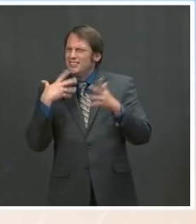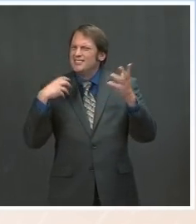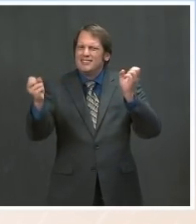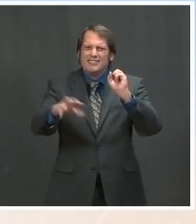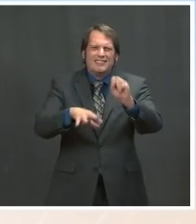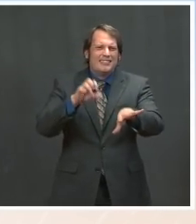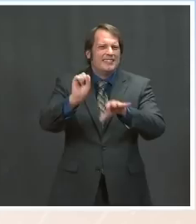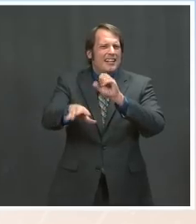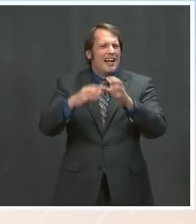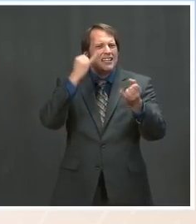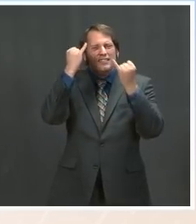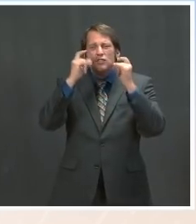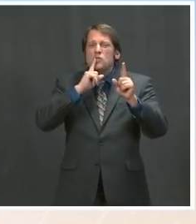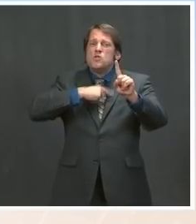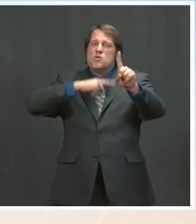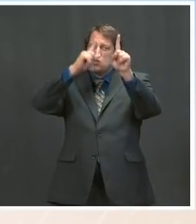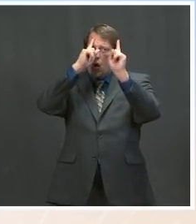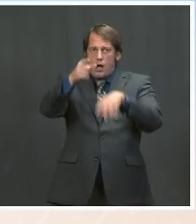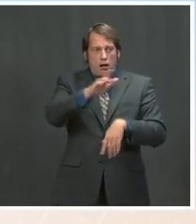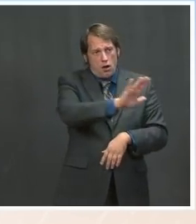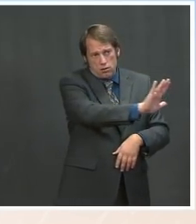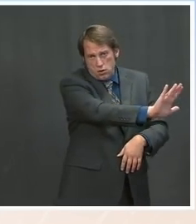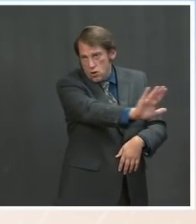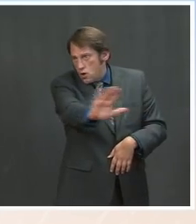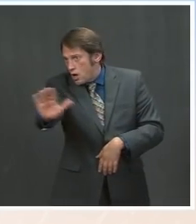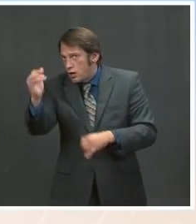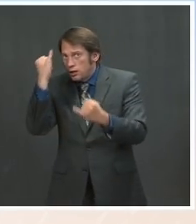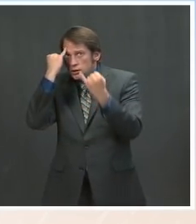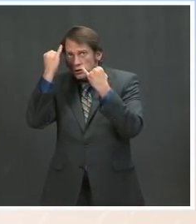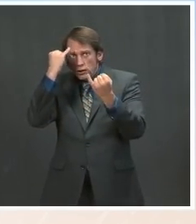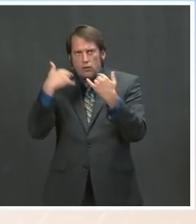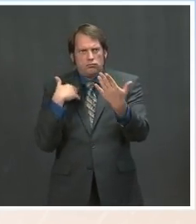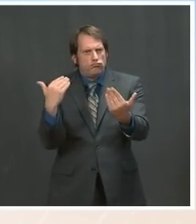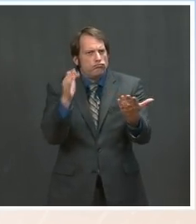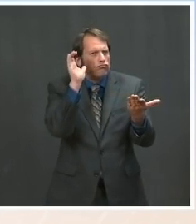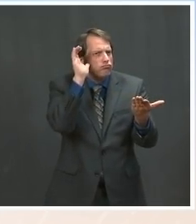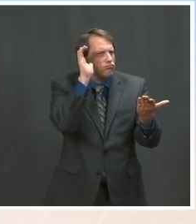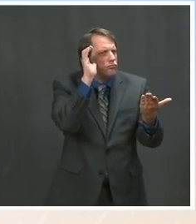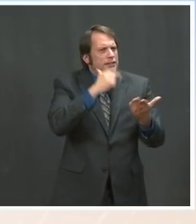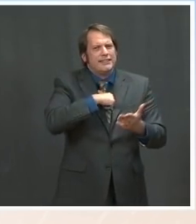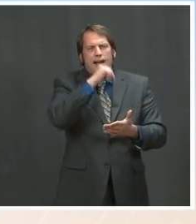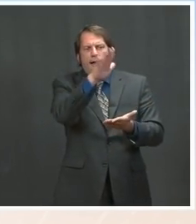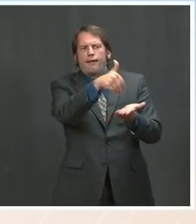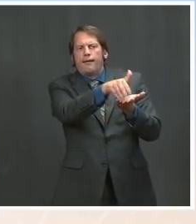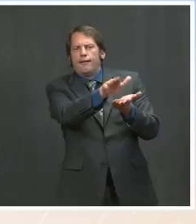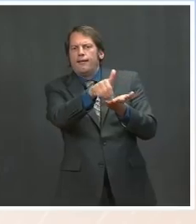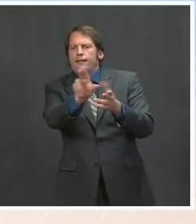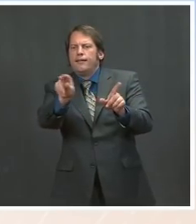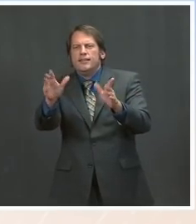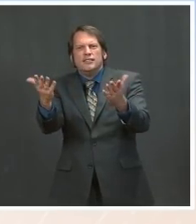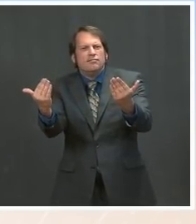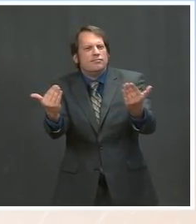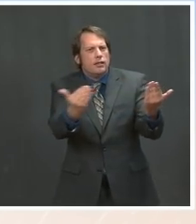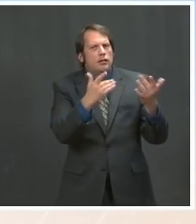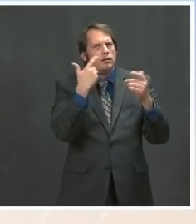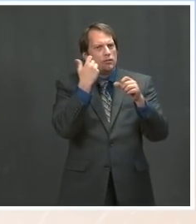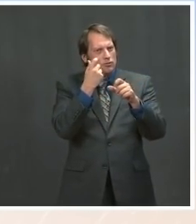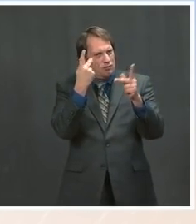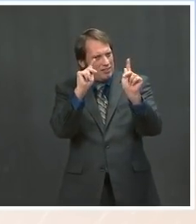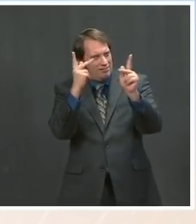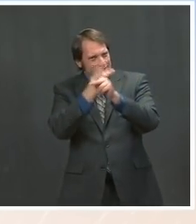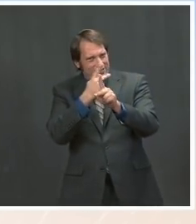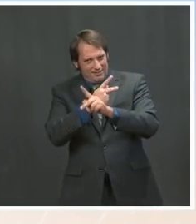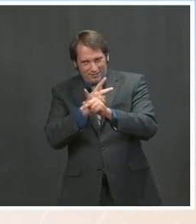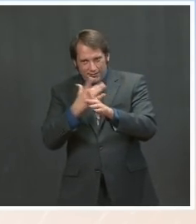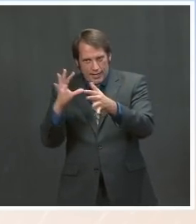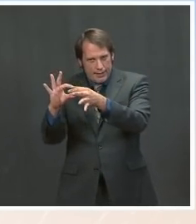all of those and to determine what the path forward may look like in coordination and cooperation. We have the President's